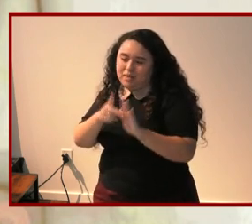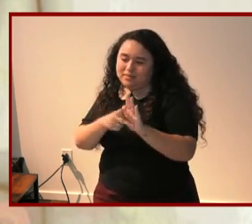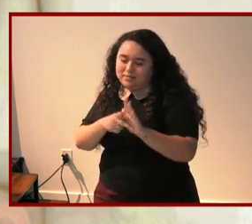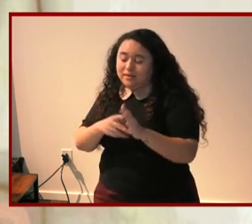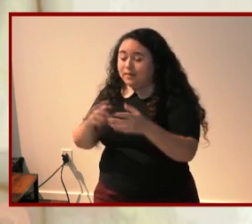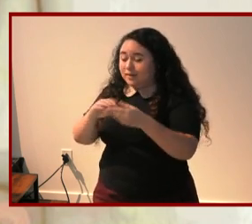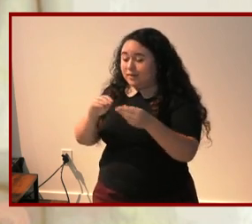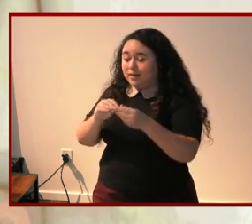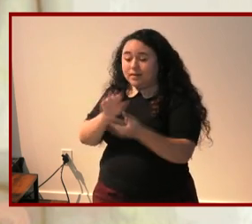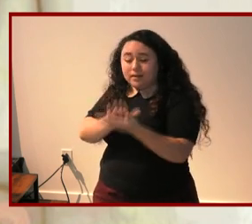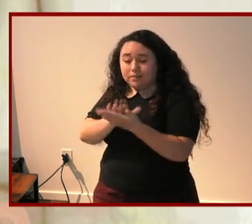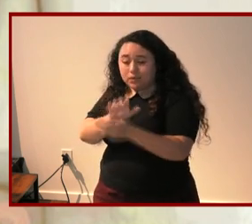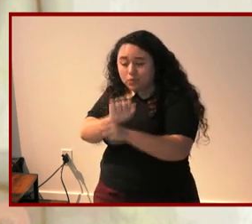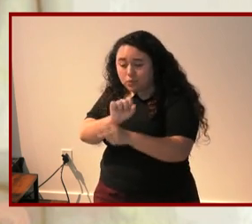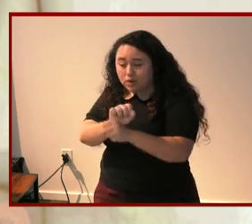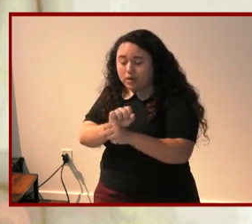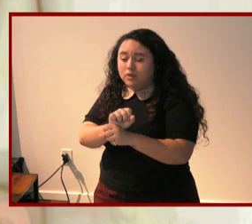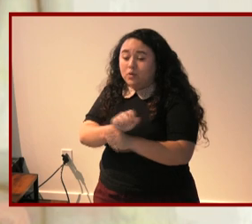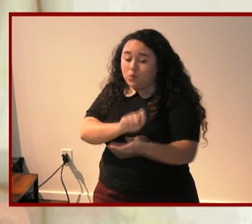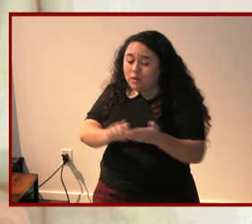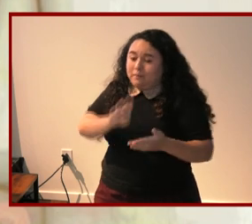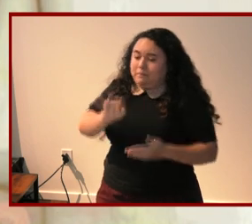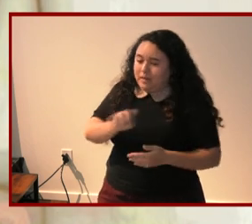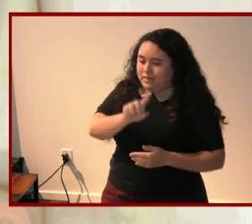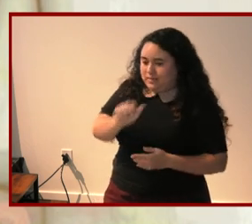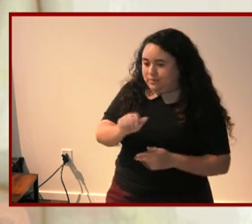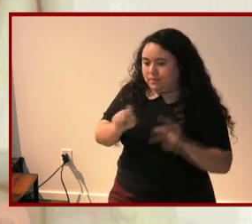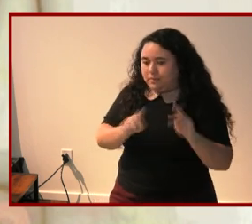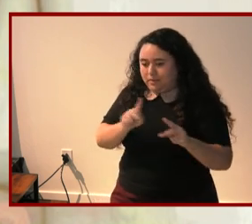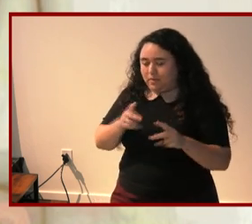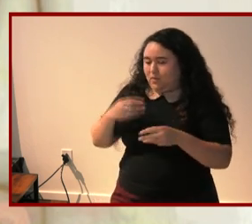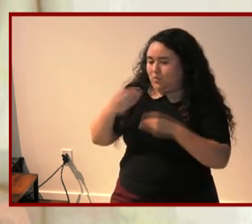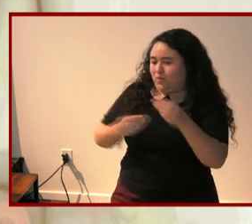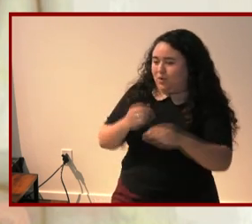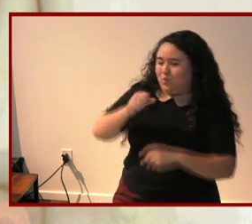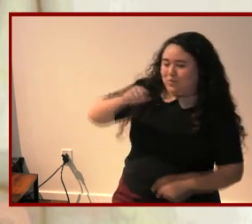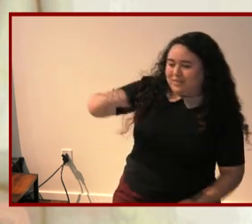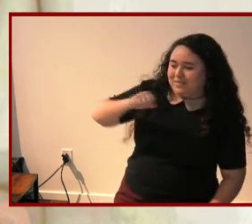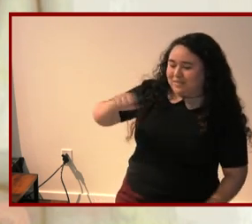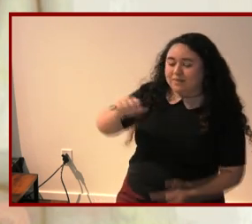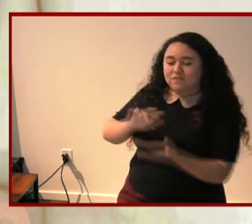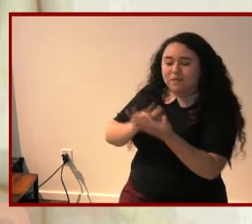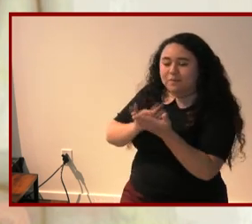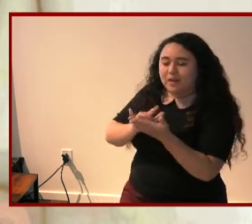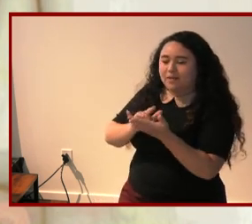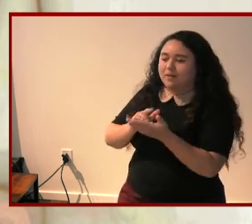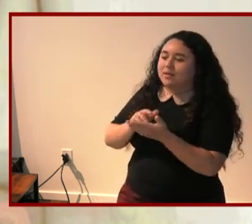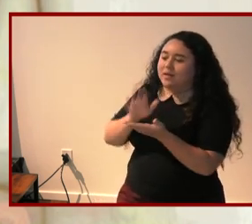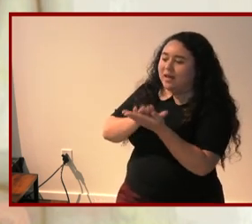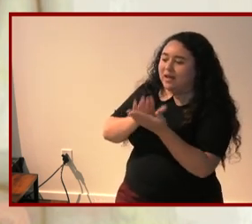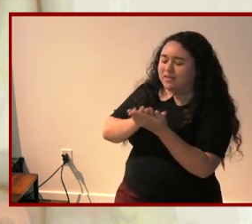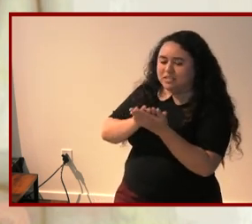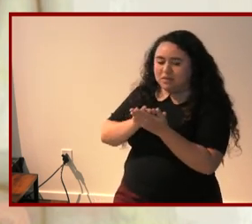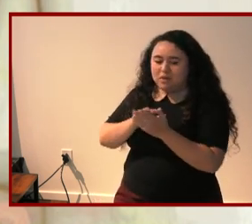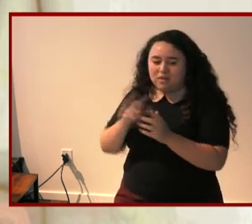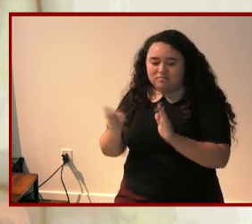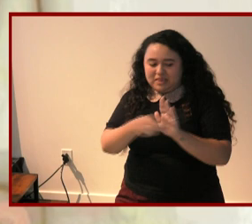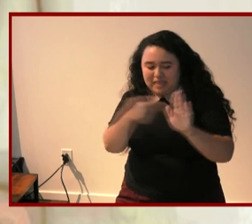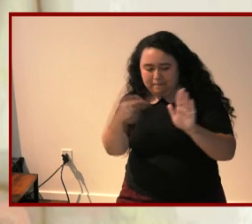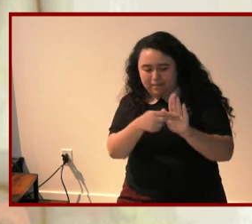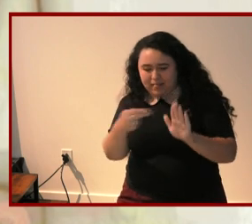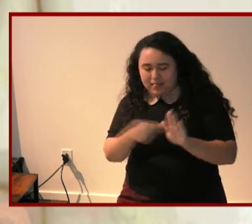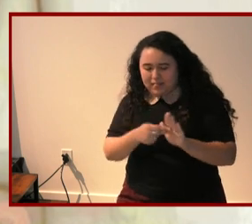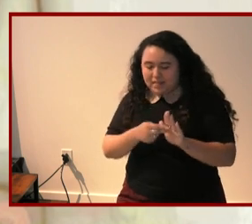narratives and academic work by disabled people are part of the legacy of resistance to medical and academic objectification and to a